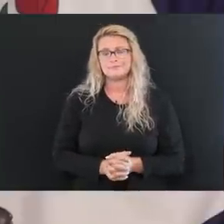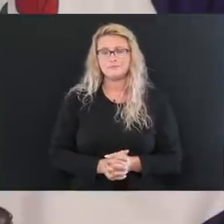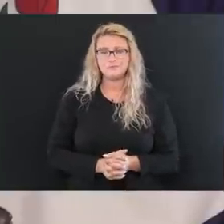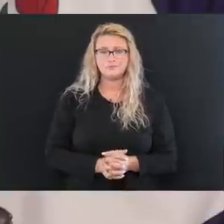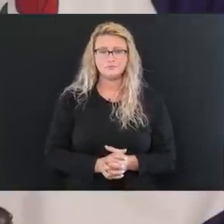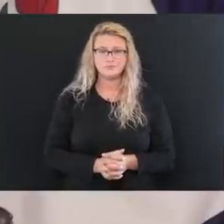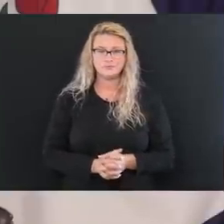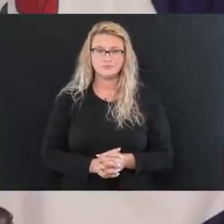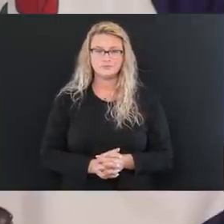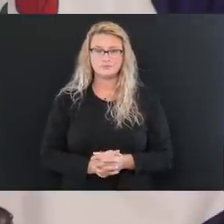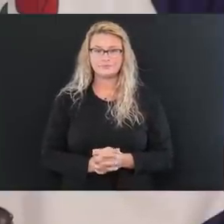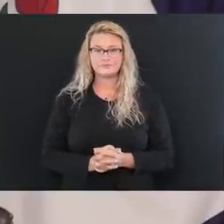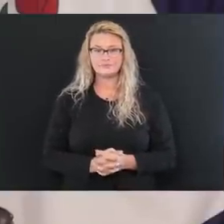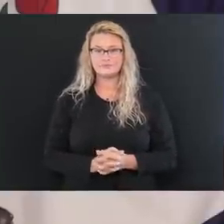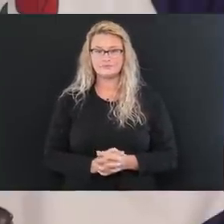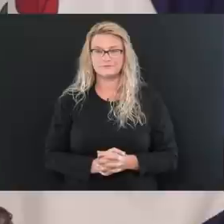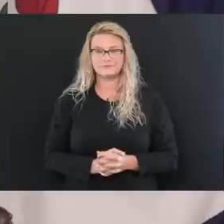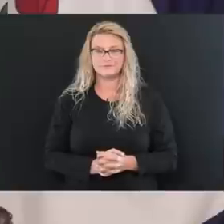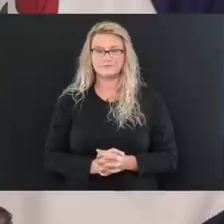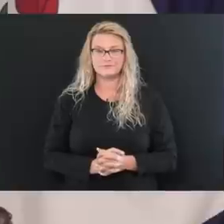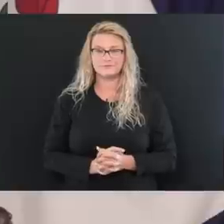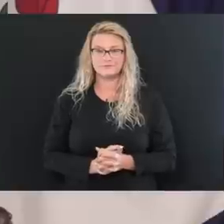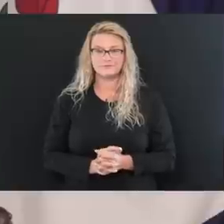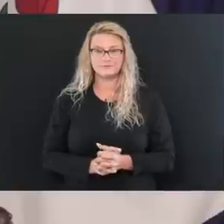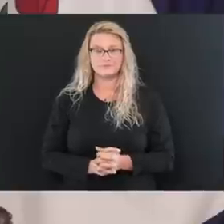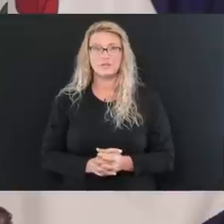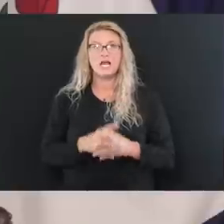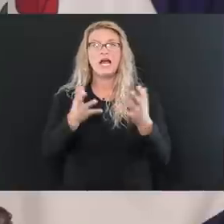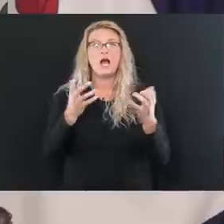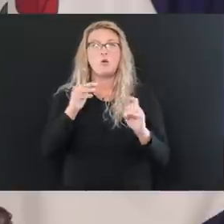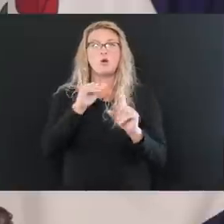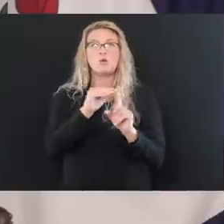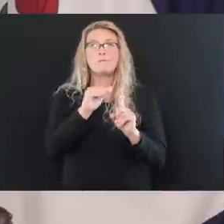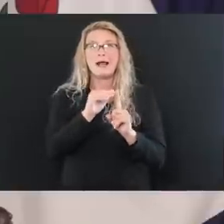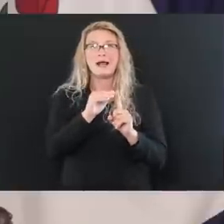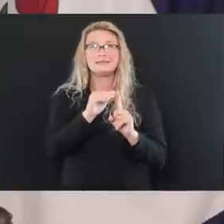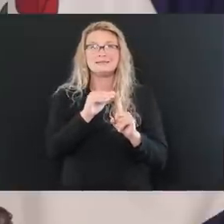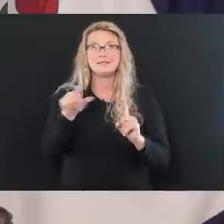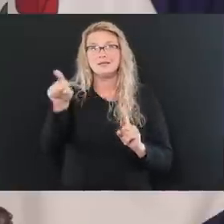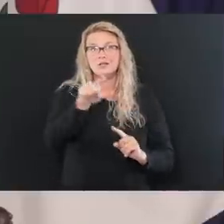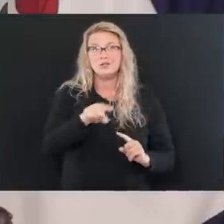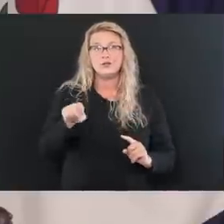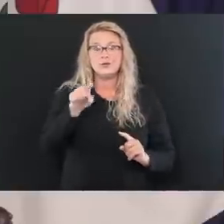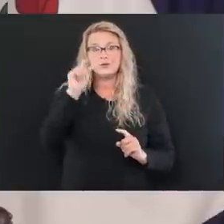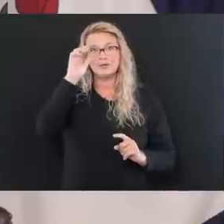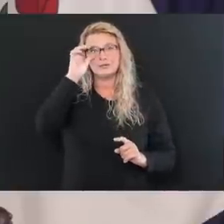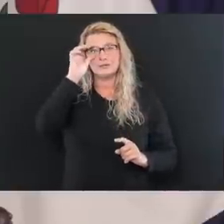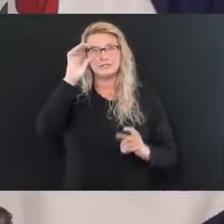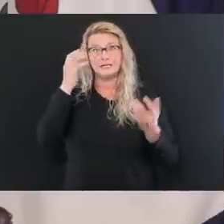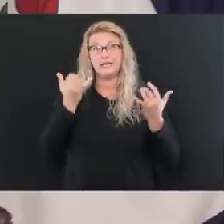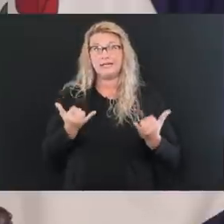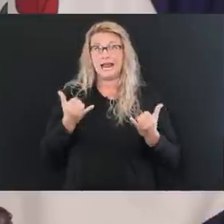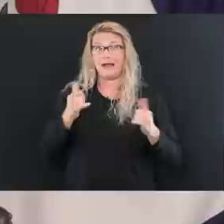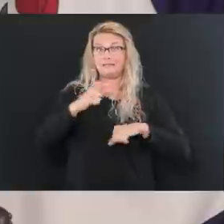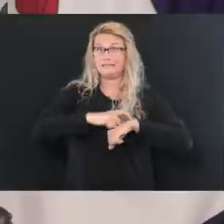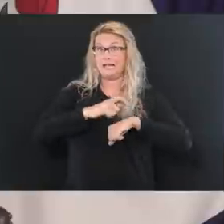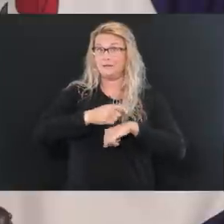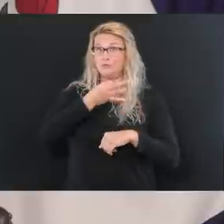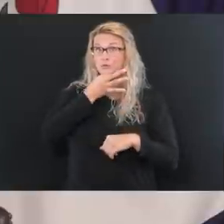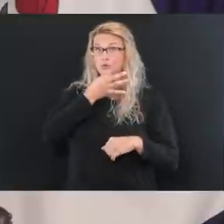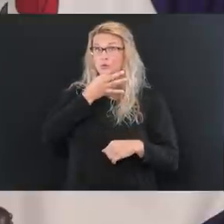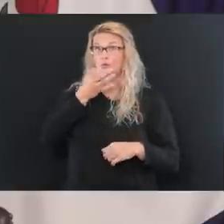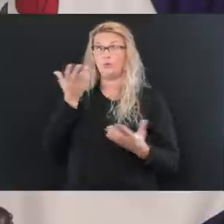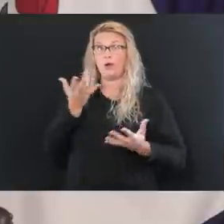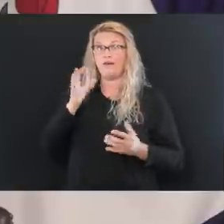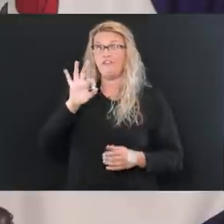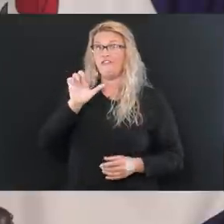let me jump and just remind everybody, you know, to, you know, that it's the flu season coming up and to